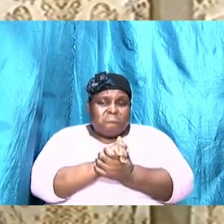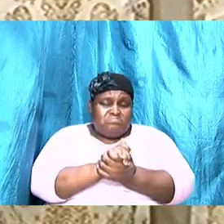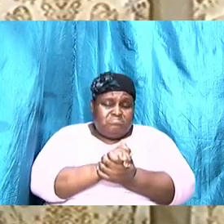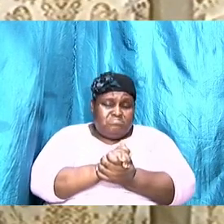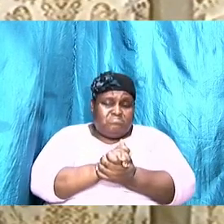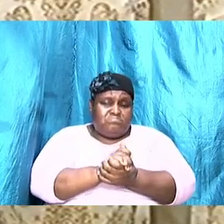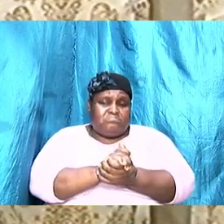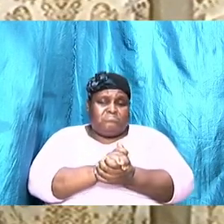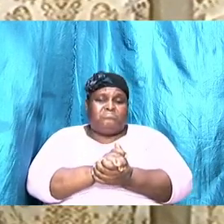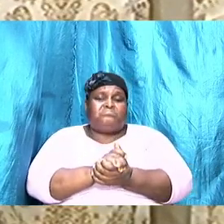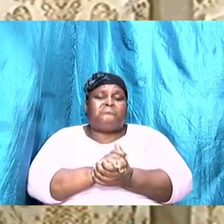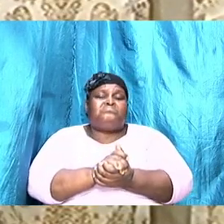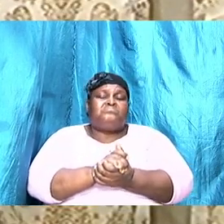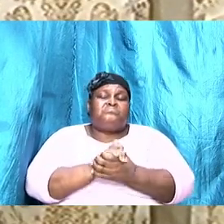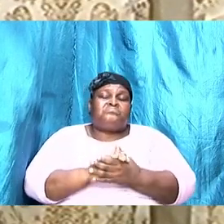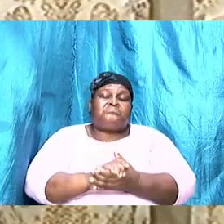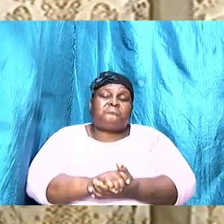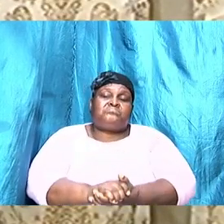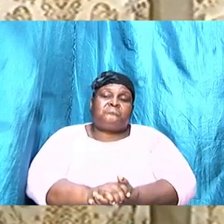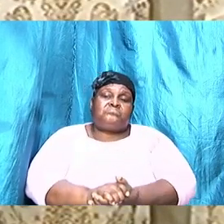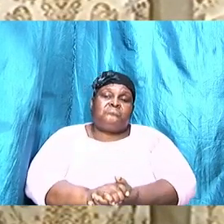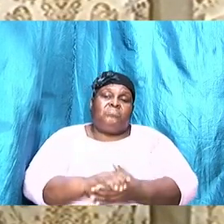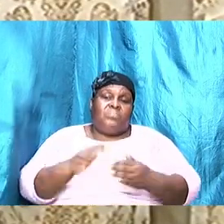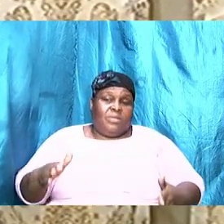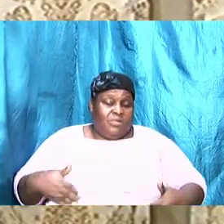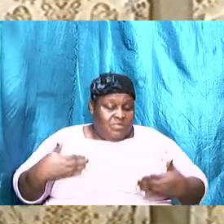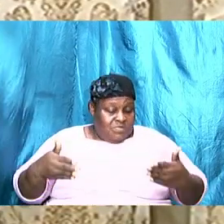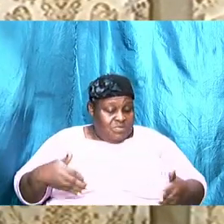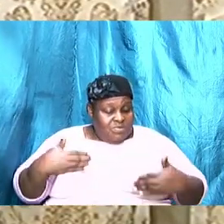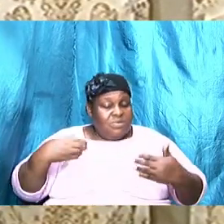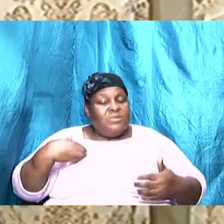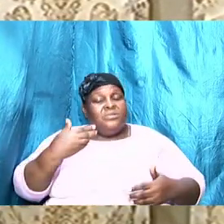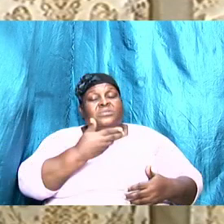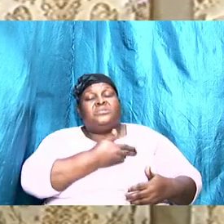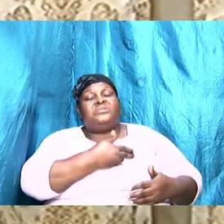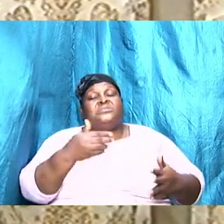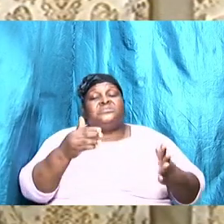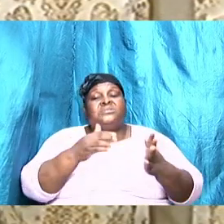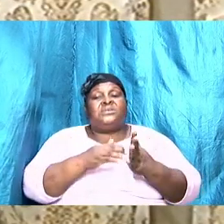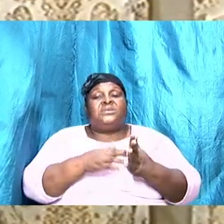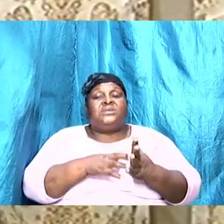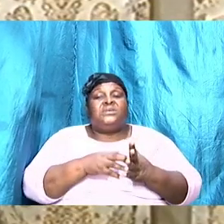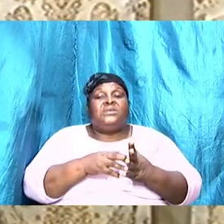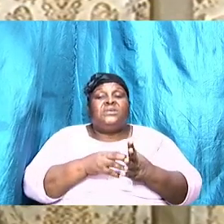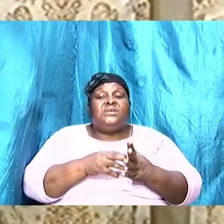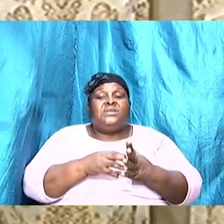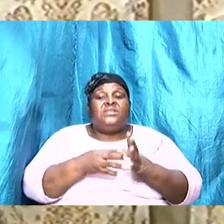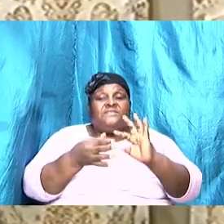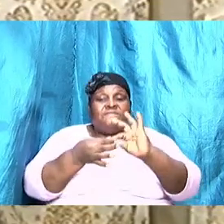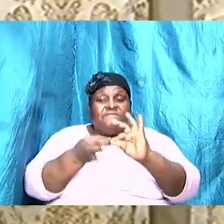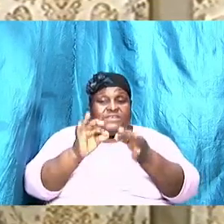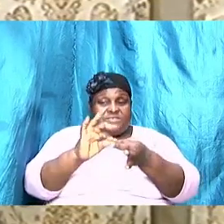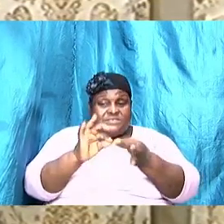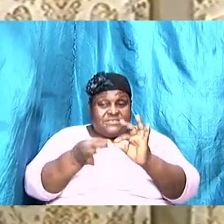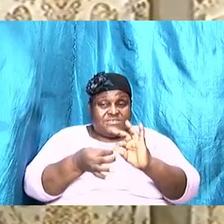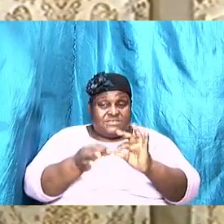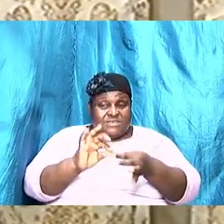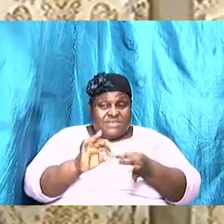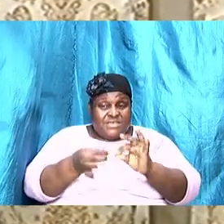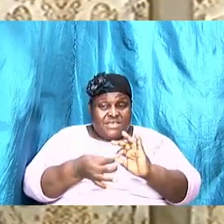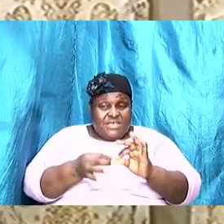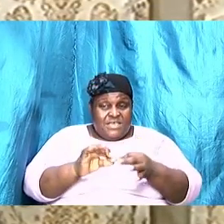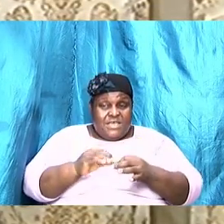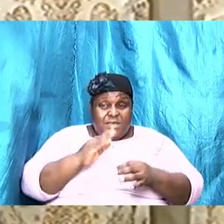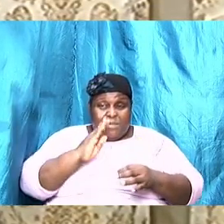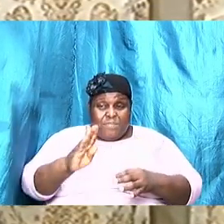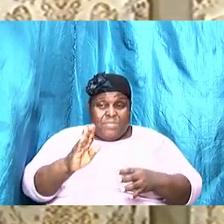in marriage. And so I encourage us again, push at it, work at it, being married, staying married,